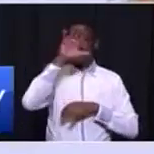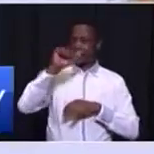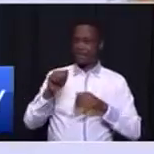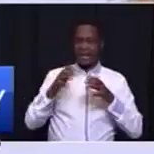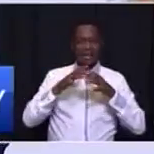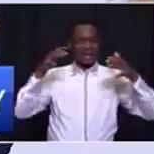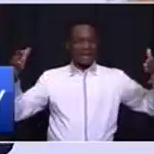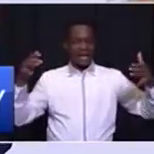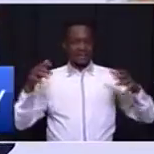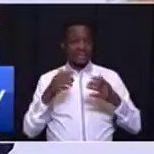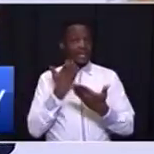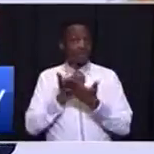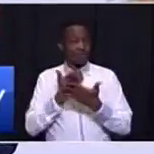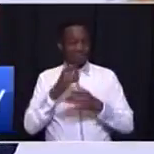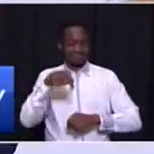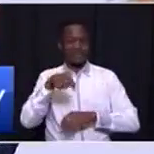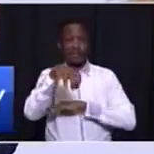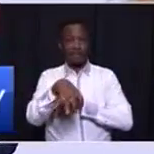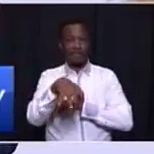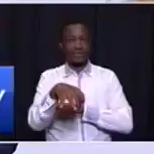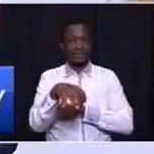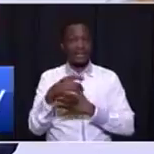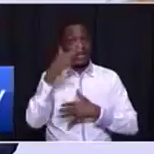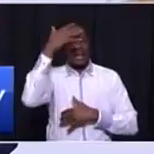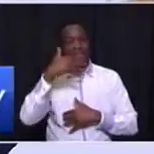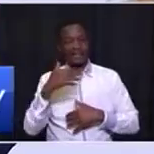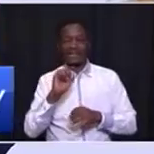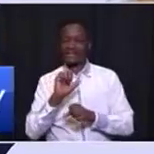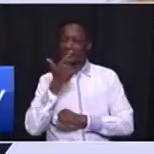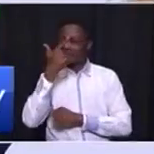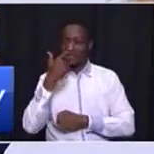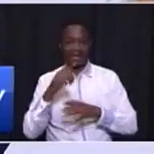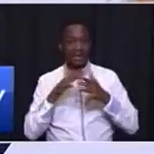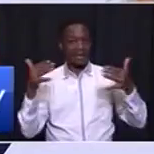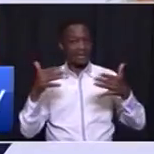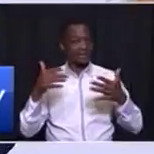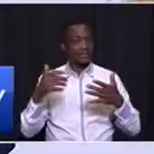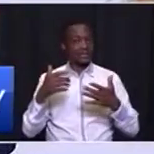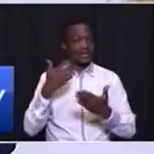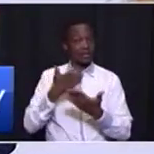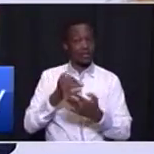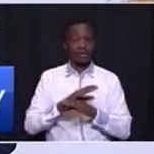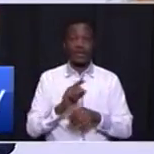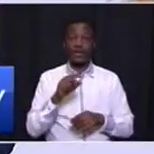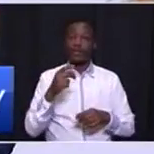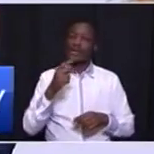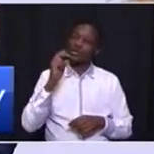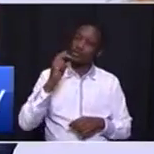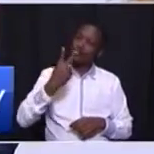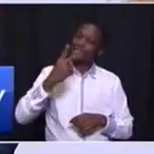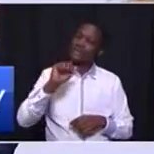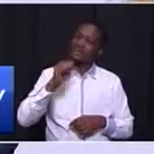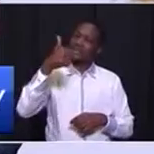Africa's seventh largest economy, the 26th largest city region in the world.